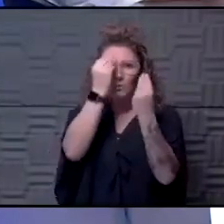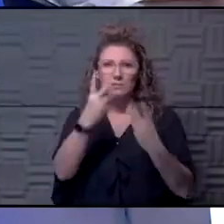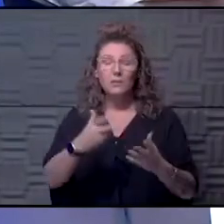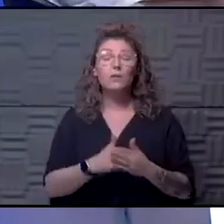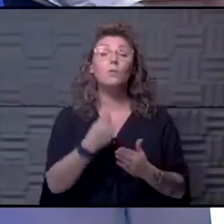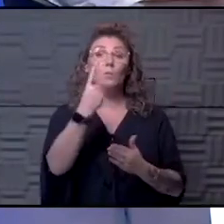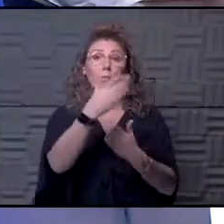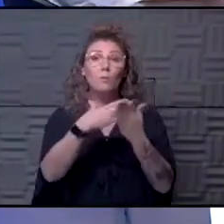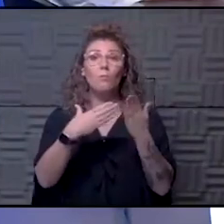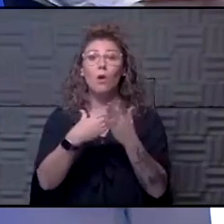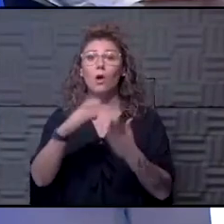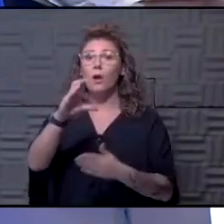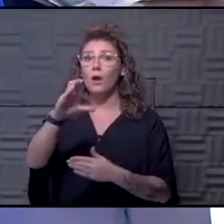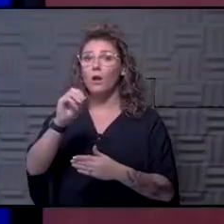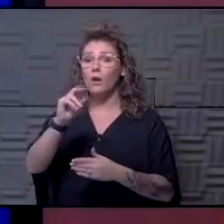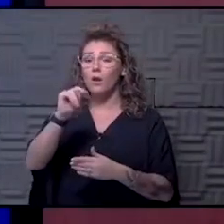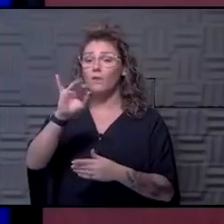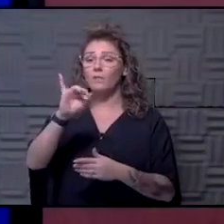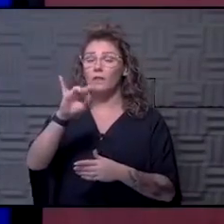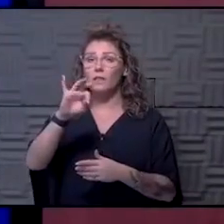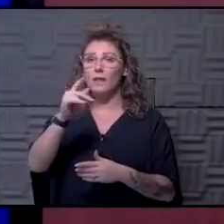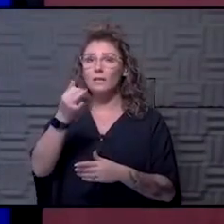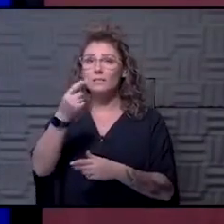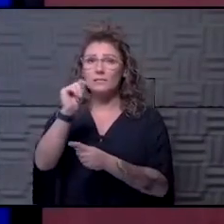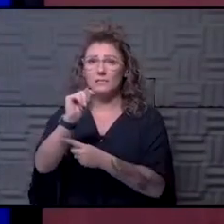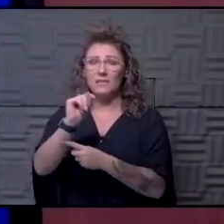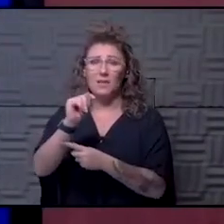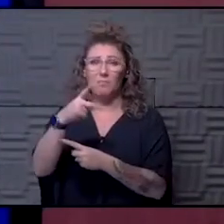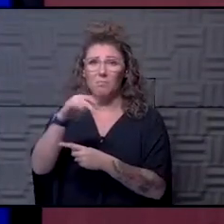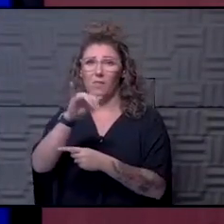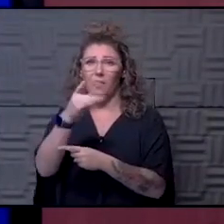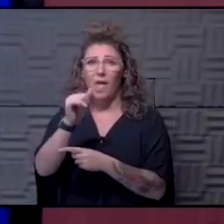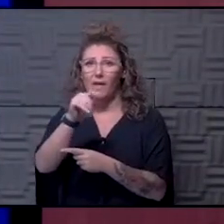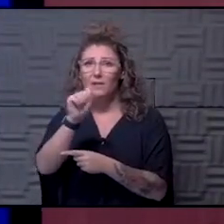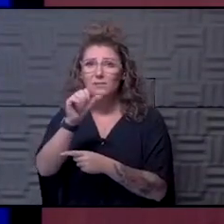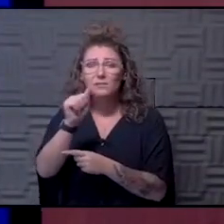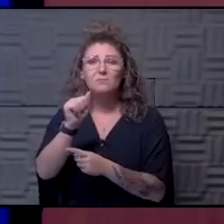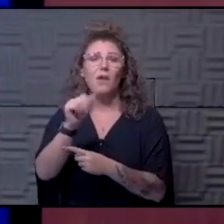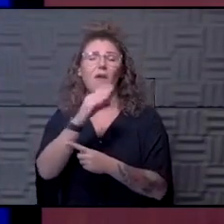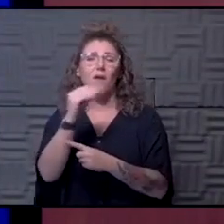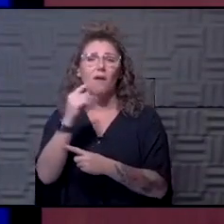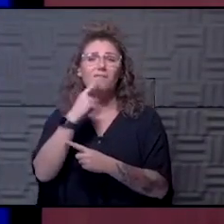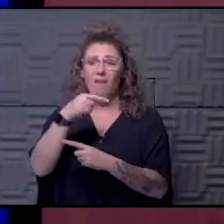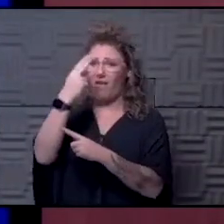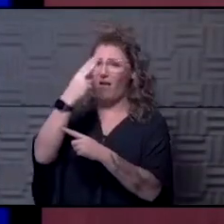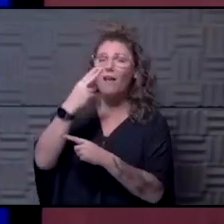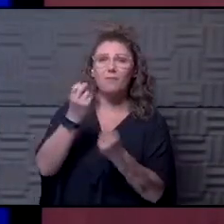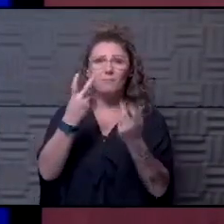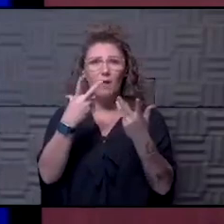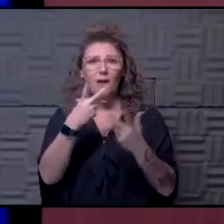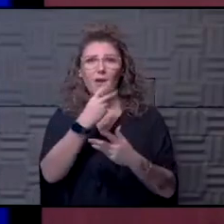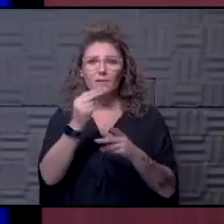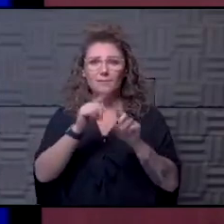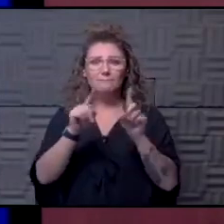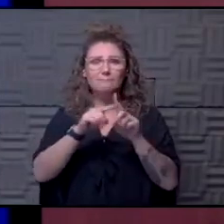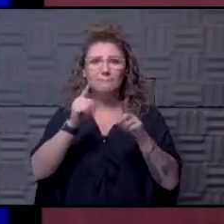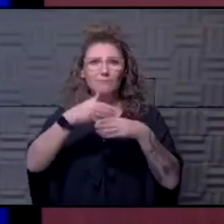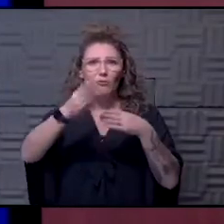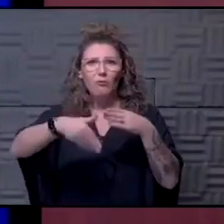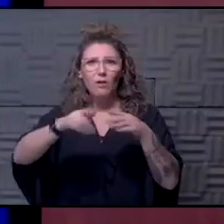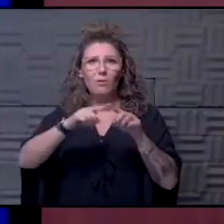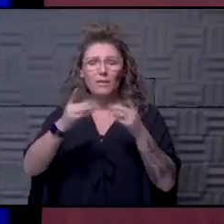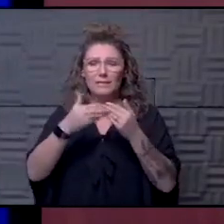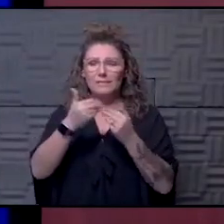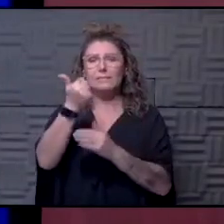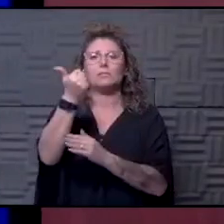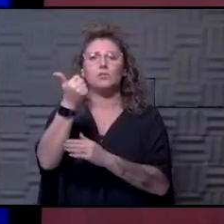part I would say is that the convalescent plasma, especially that we have high dose convalescent plasma, which may have some different outcomes, is easier for most of the world